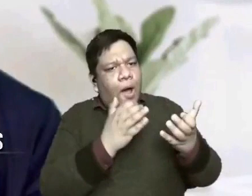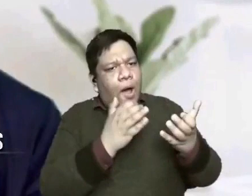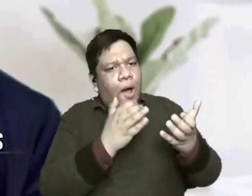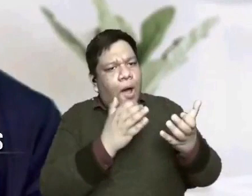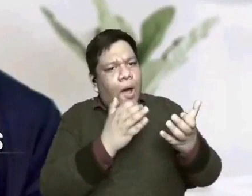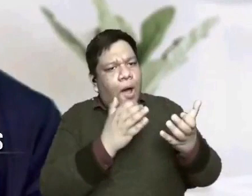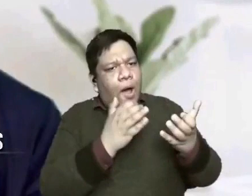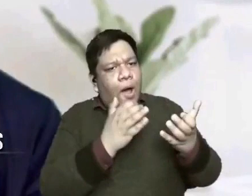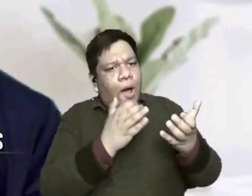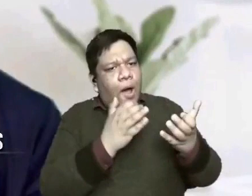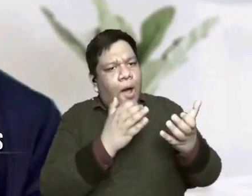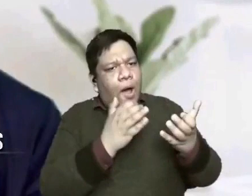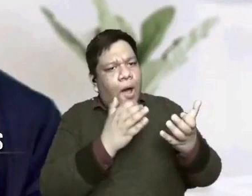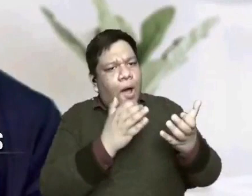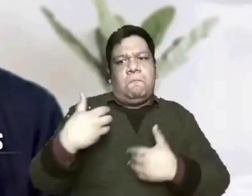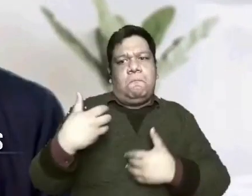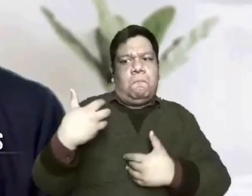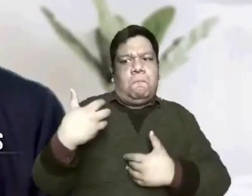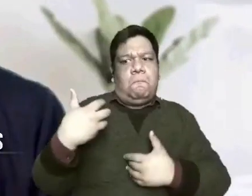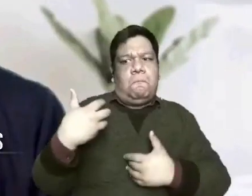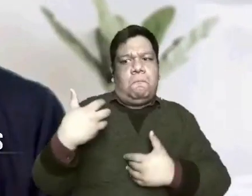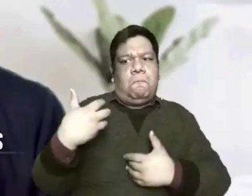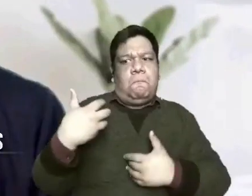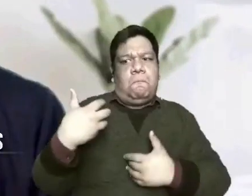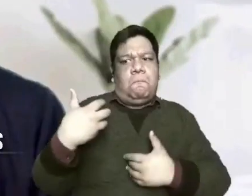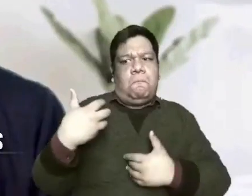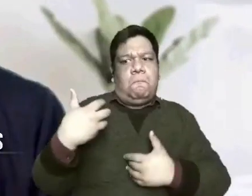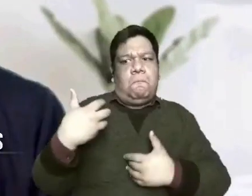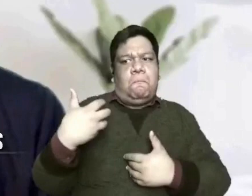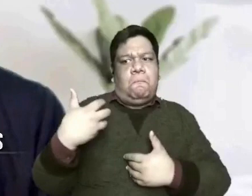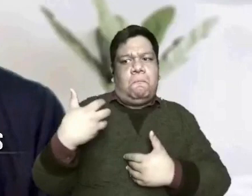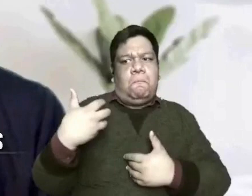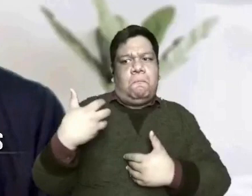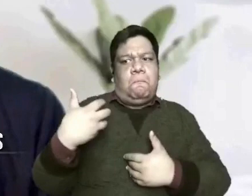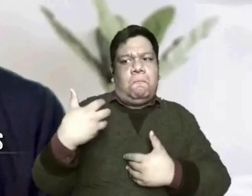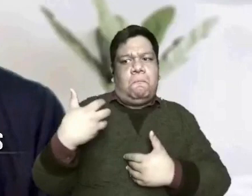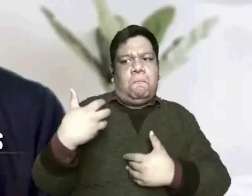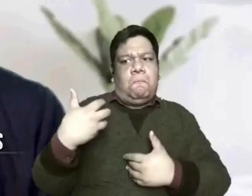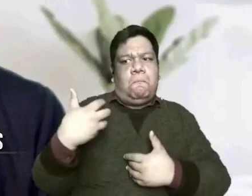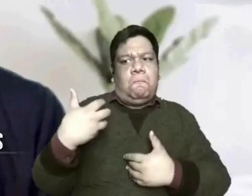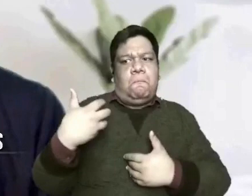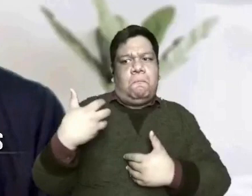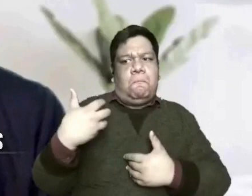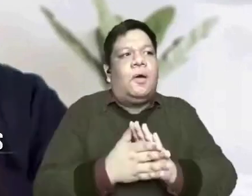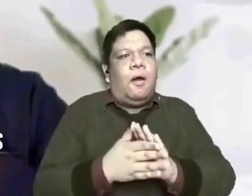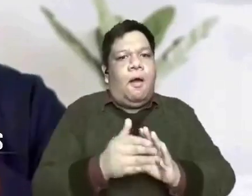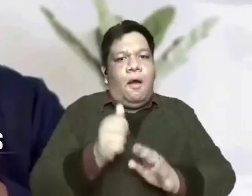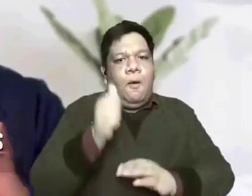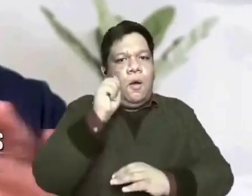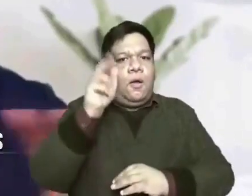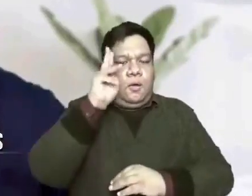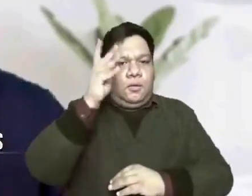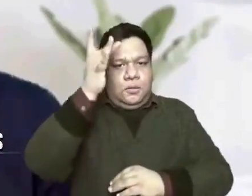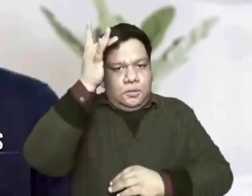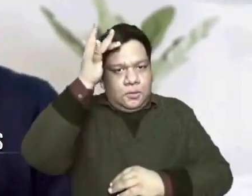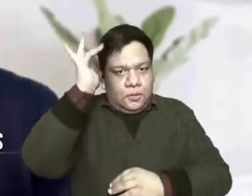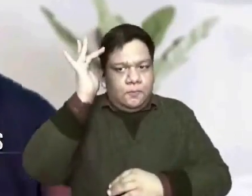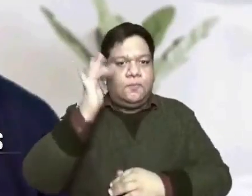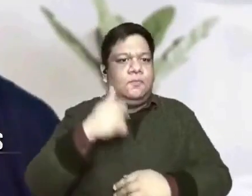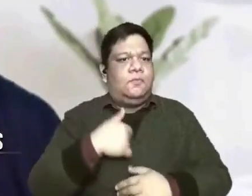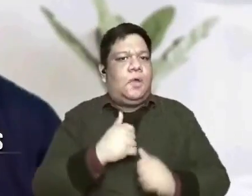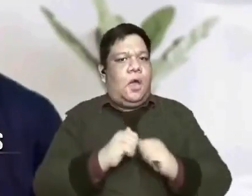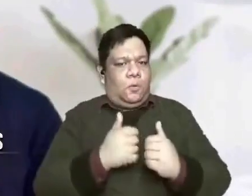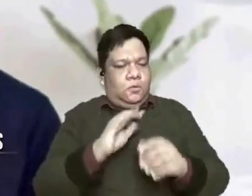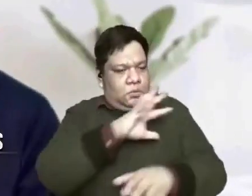there has to be a mastering of that art of sensitivity and it is part of the broad